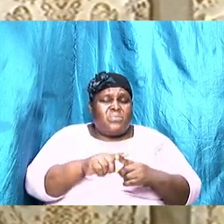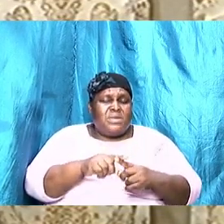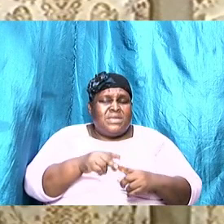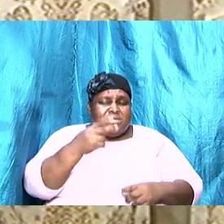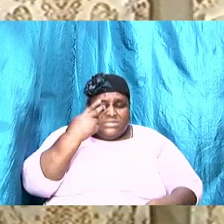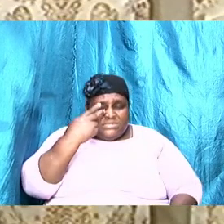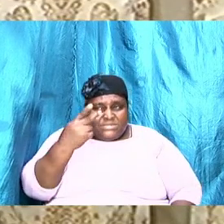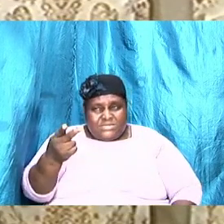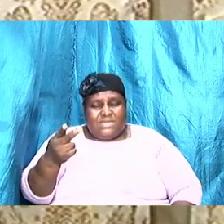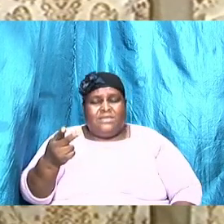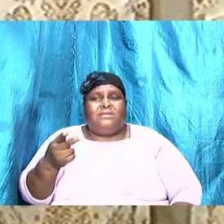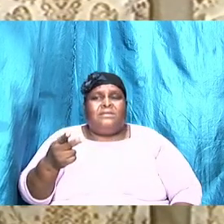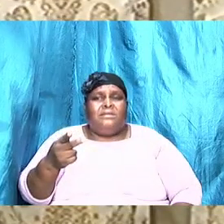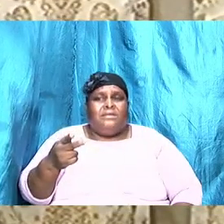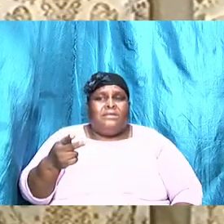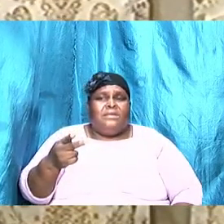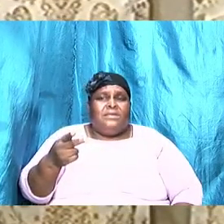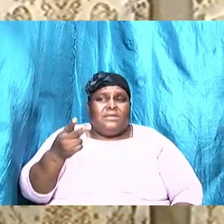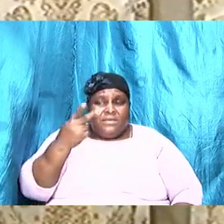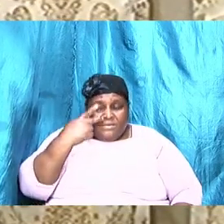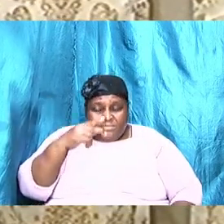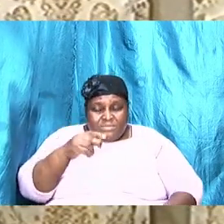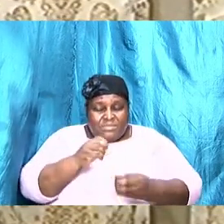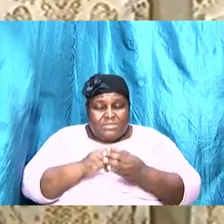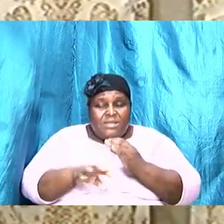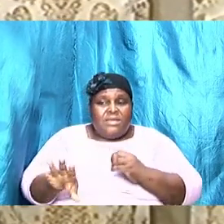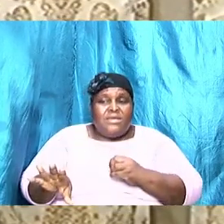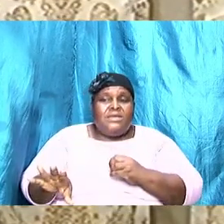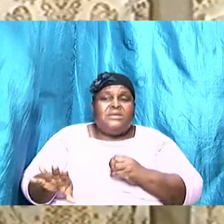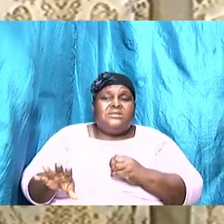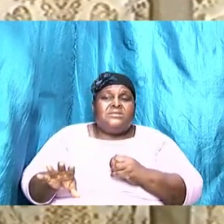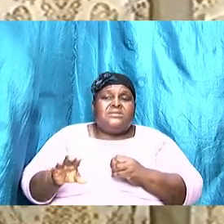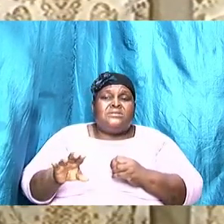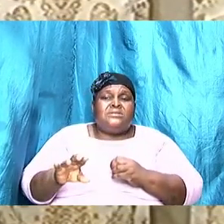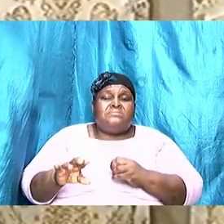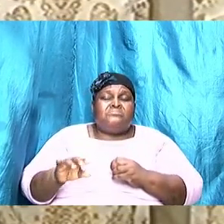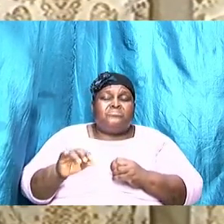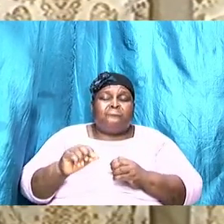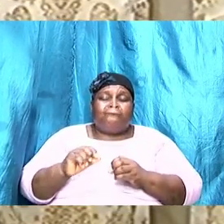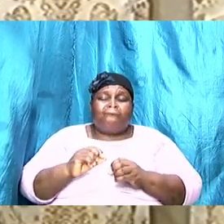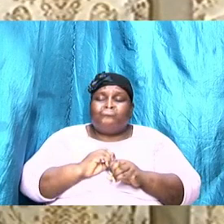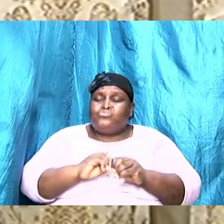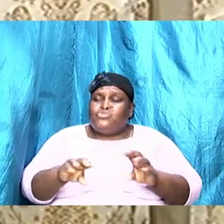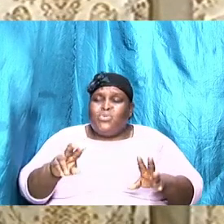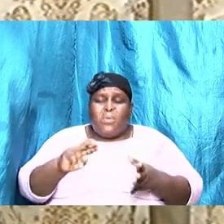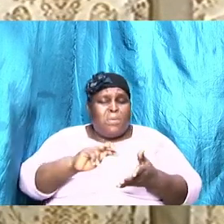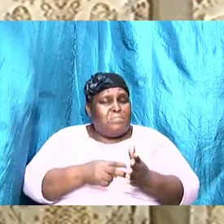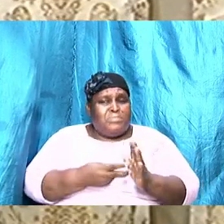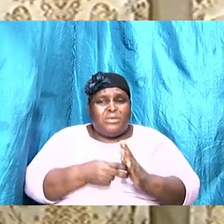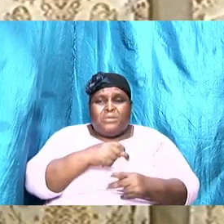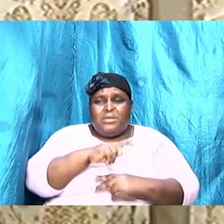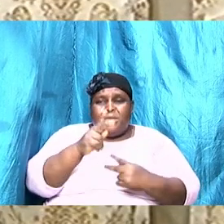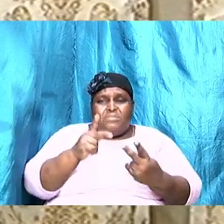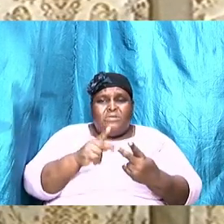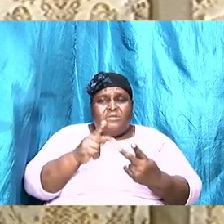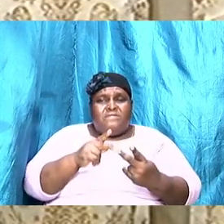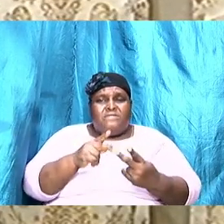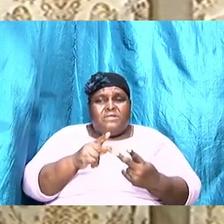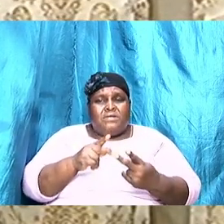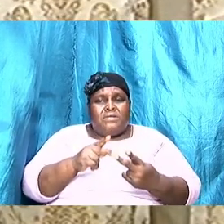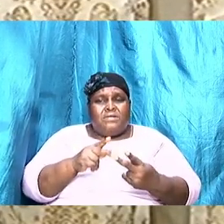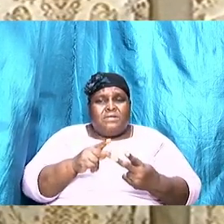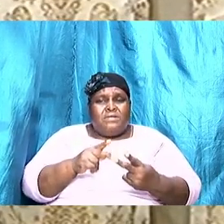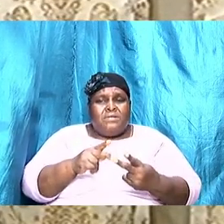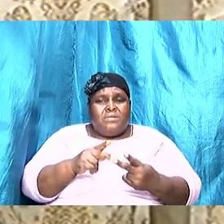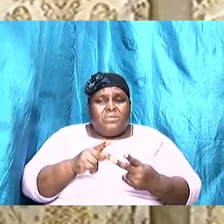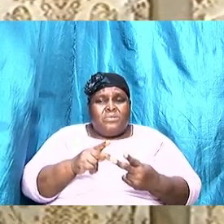perfect, just as our relationship and our walk with God, we as individuals cannot yet be perfect, but